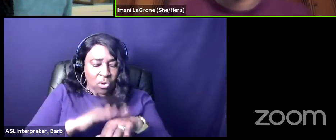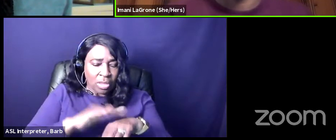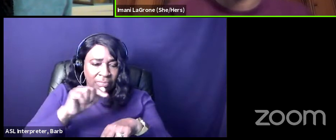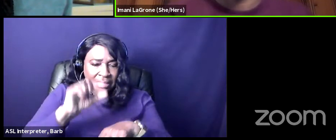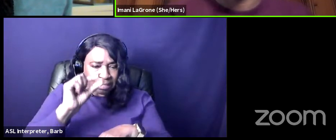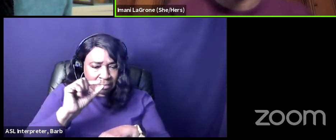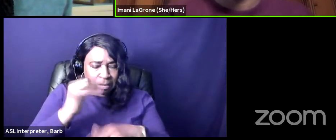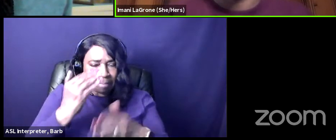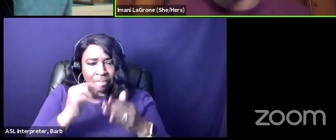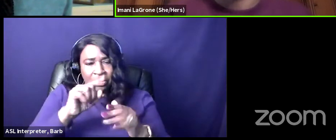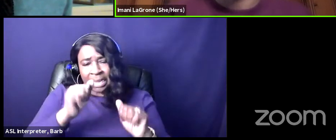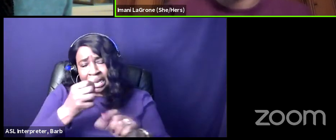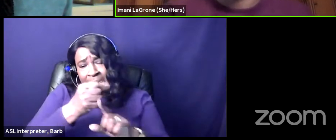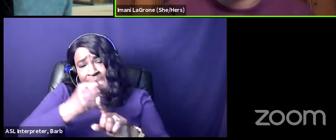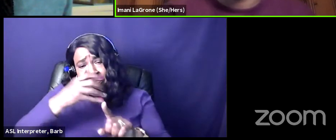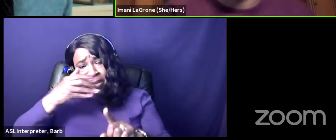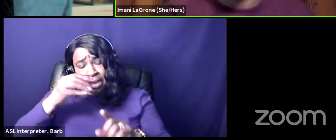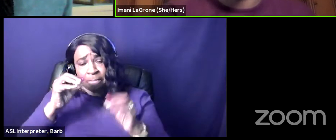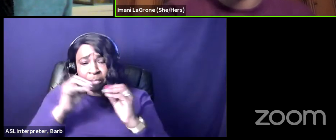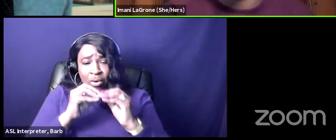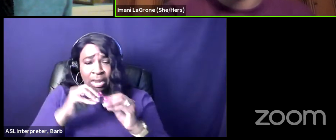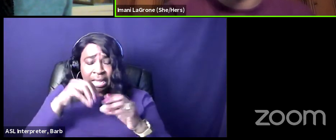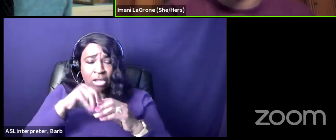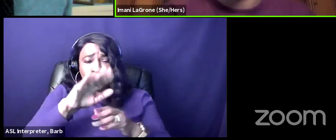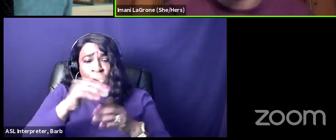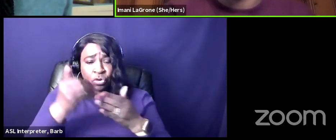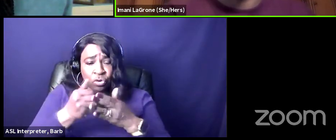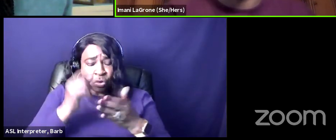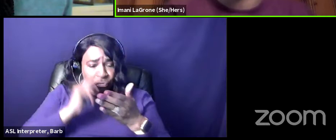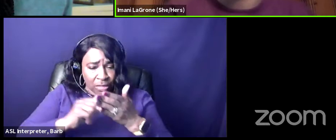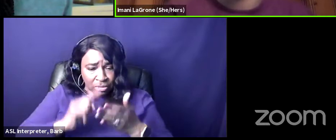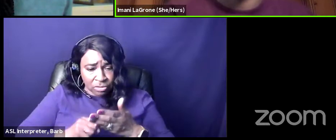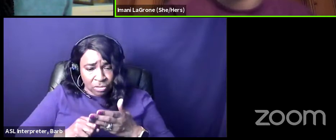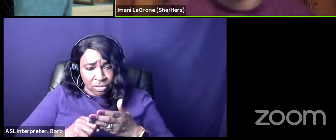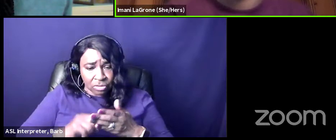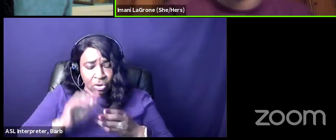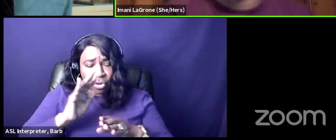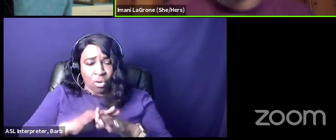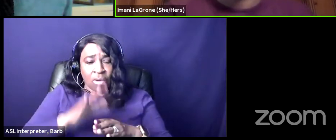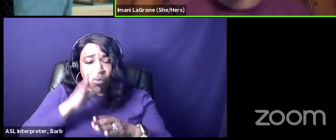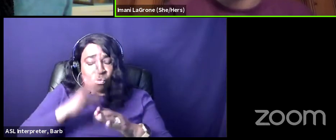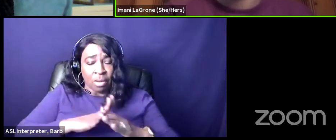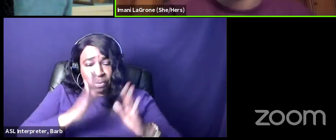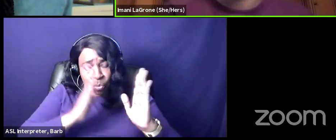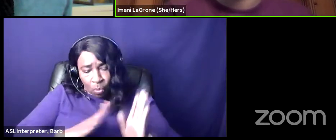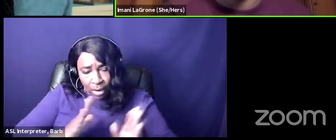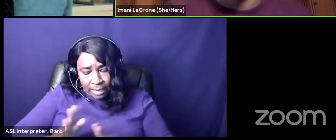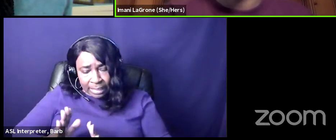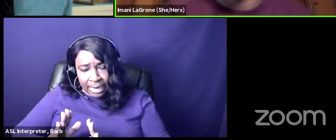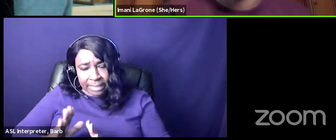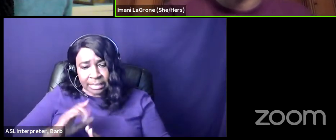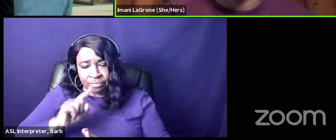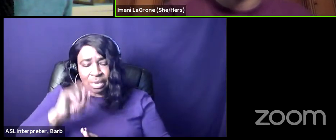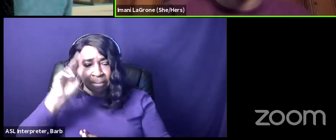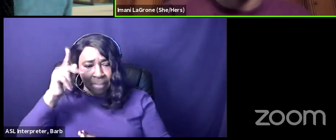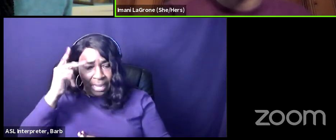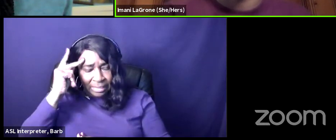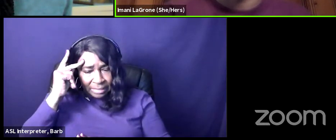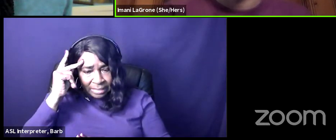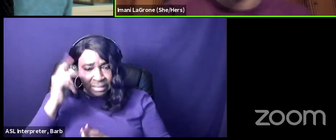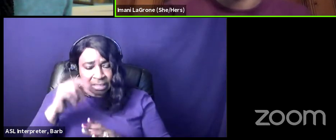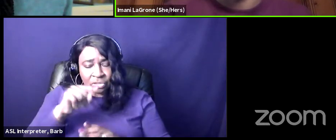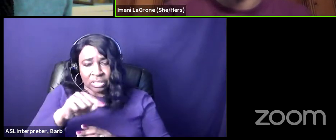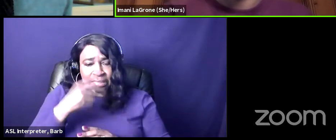can speak to it a little bit more they're asking in your new research on southern women organizers and politicians do you include size and aesthetics